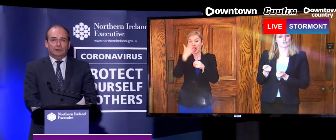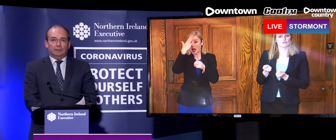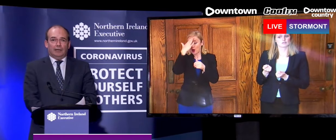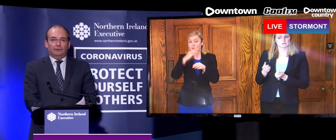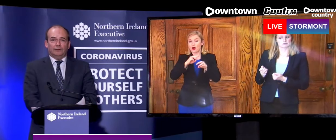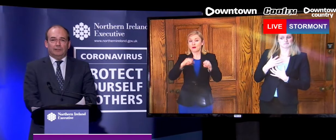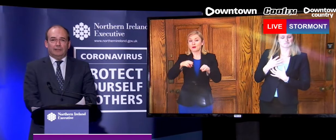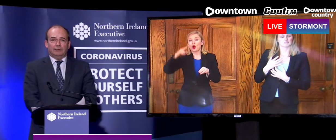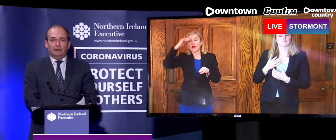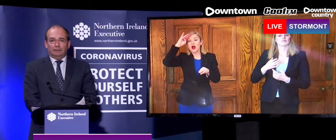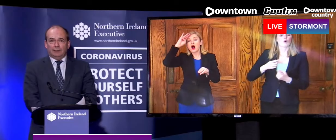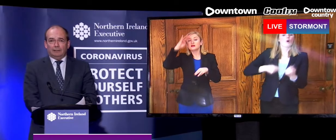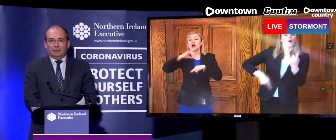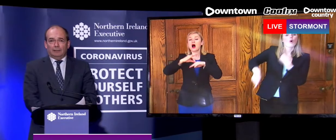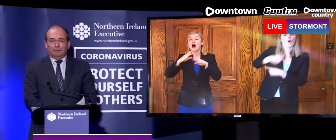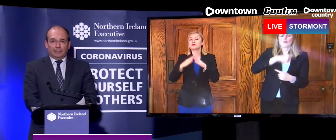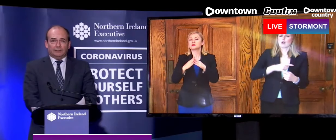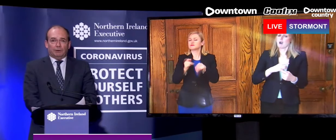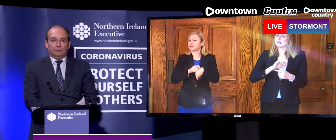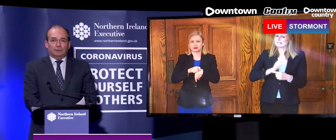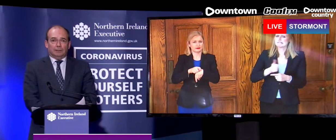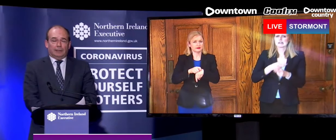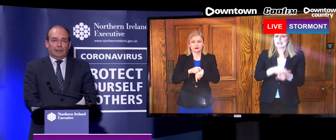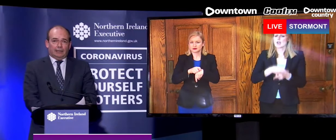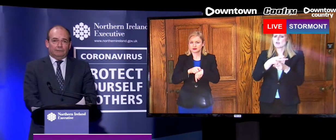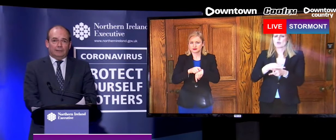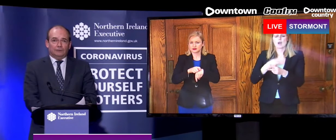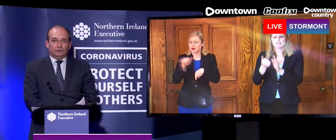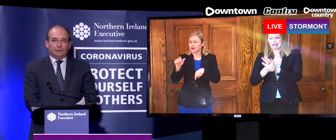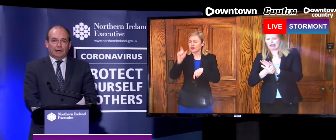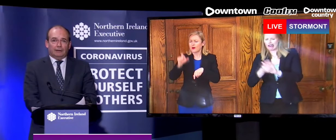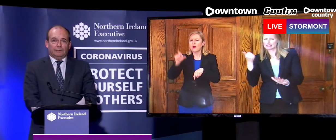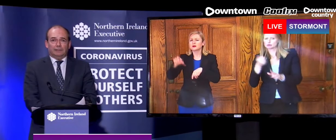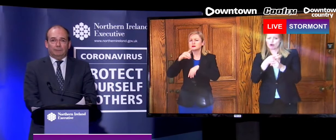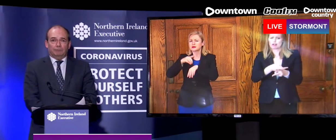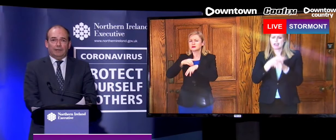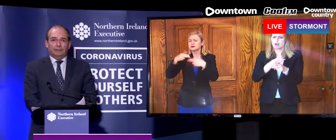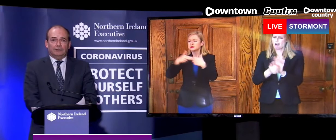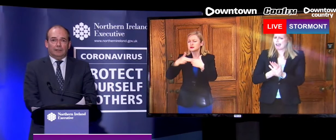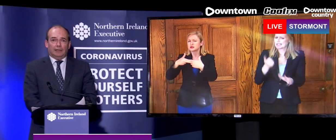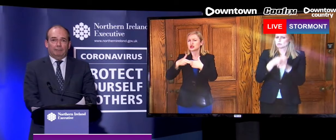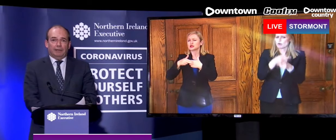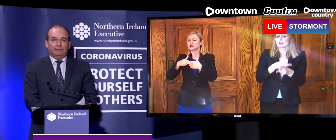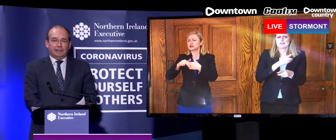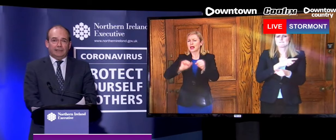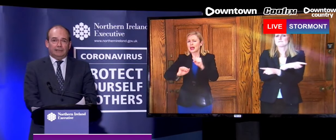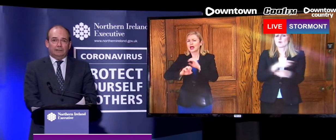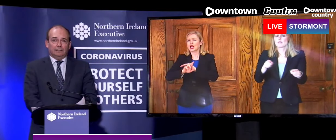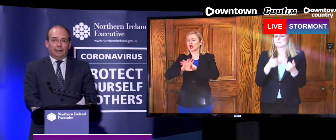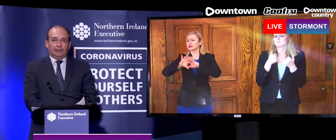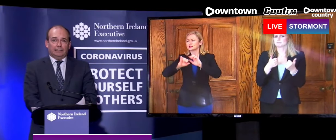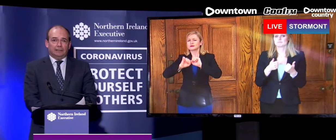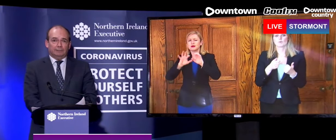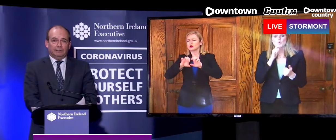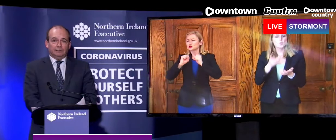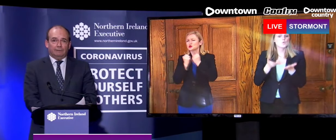of hands and they are getting the expert health and social care that can be provided by dedicated